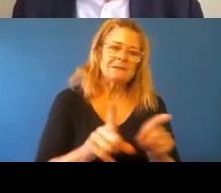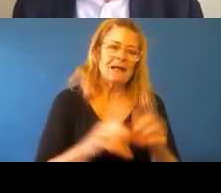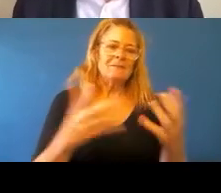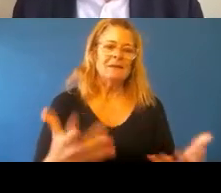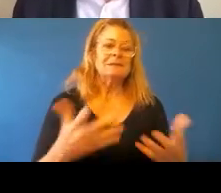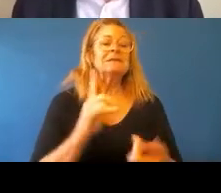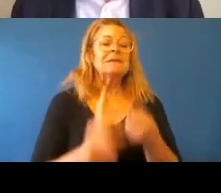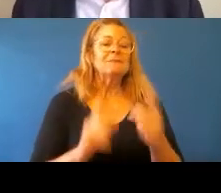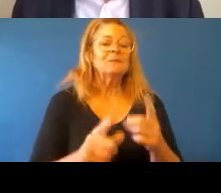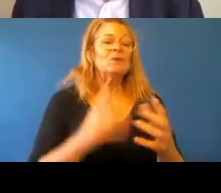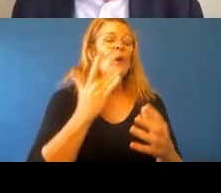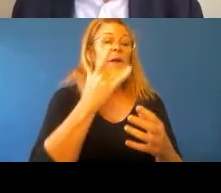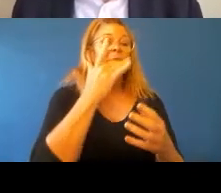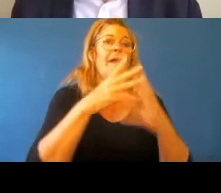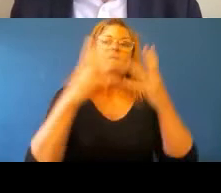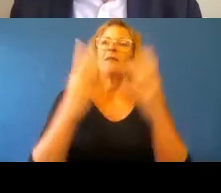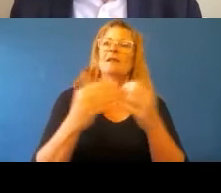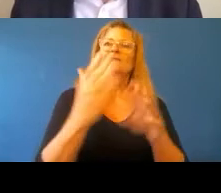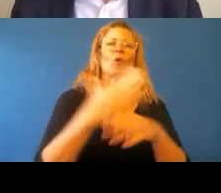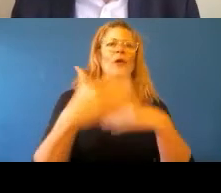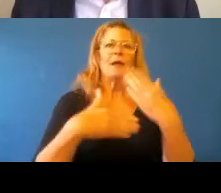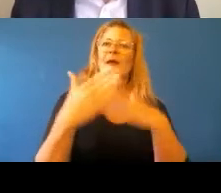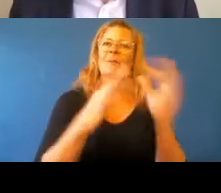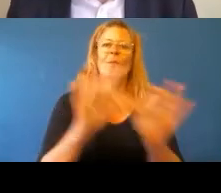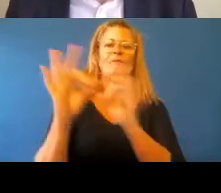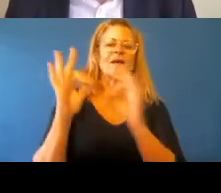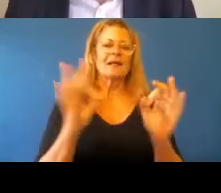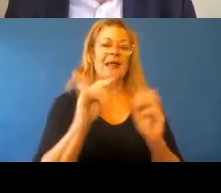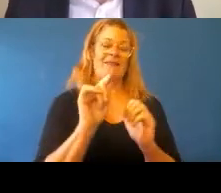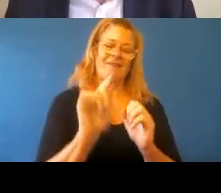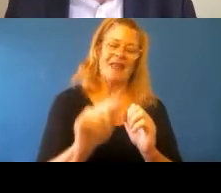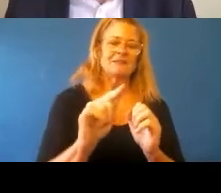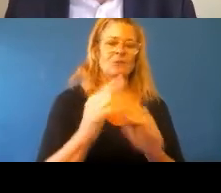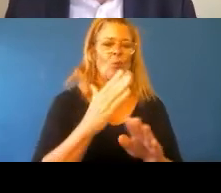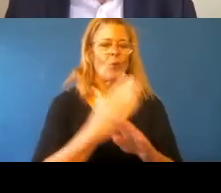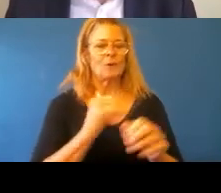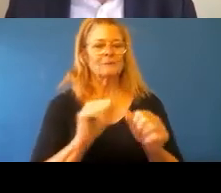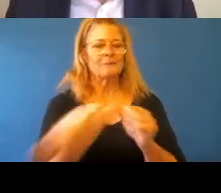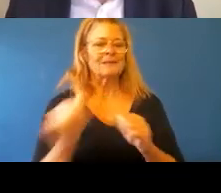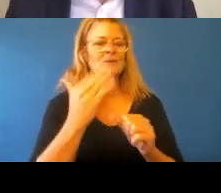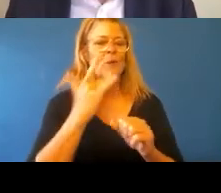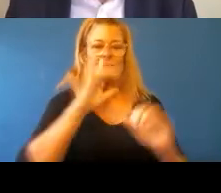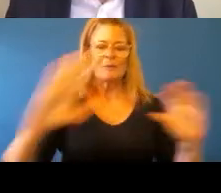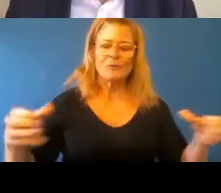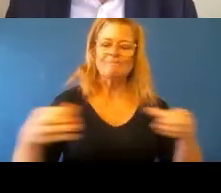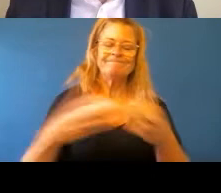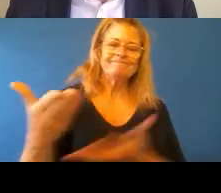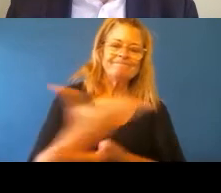things are at their very best, when people come together to find a way forward. And I know Scott and his